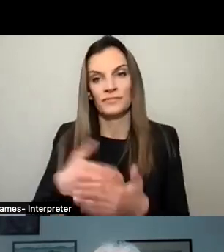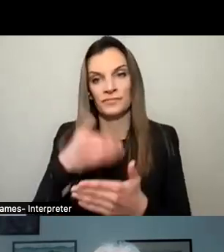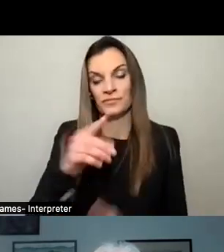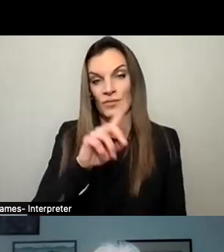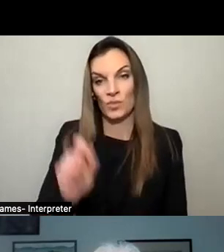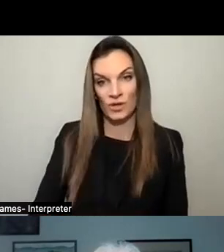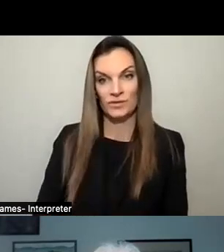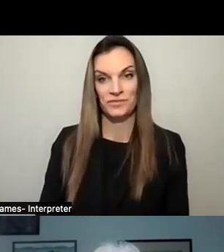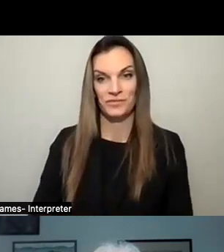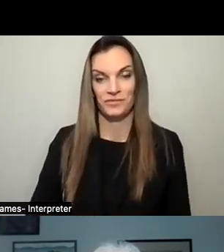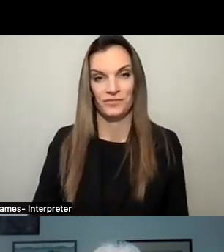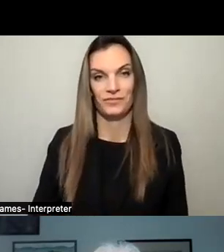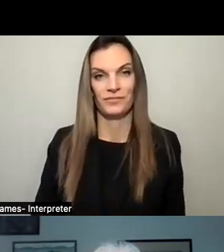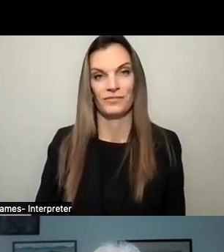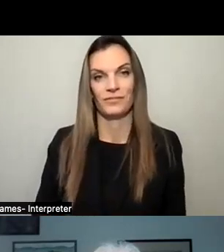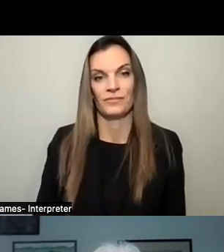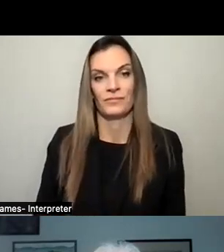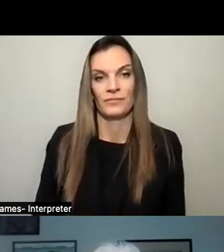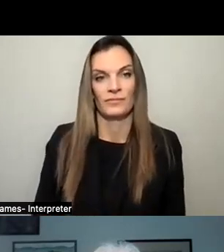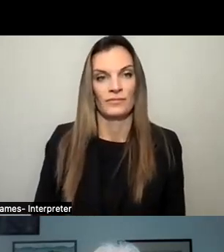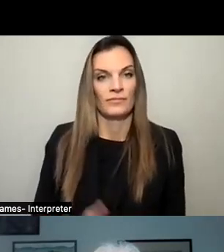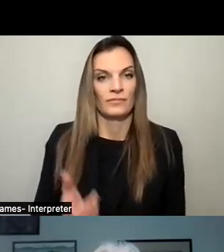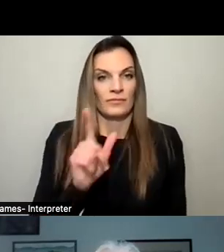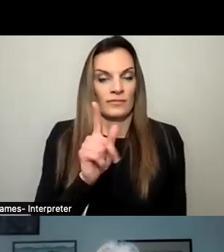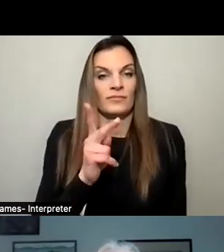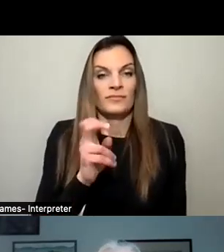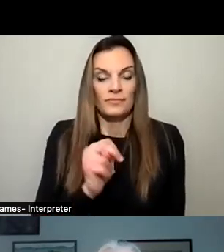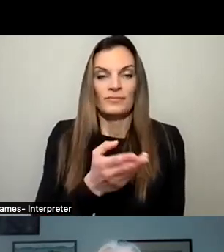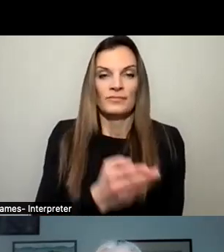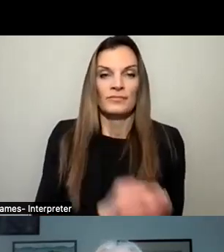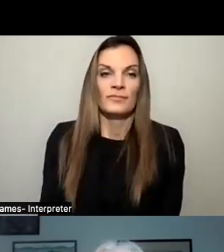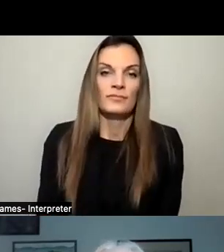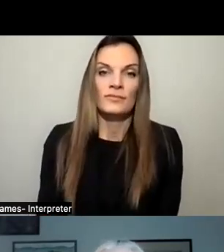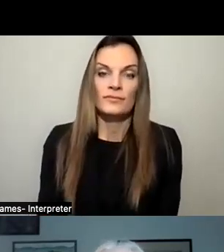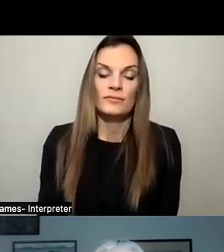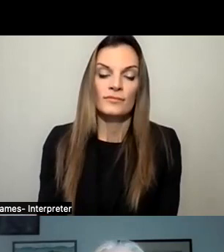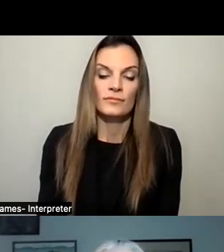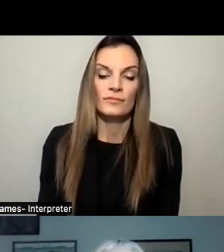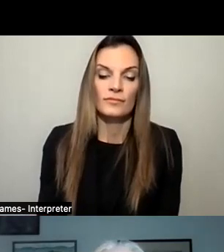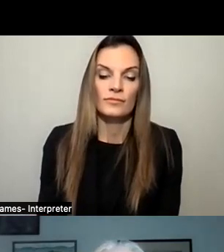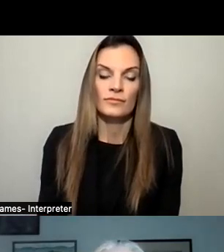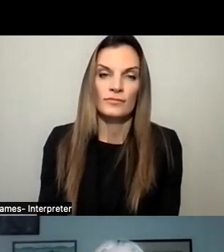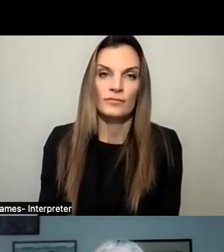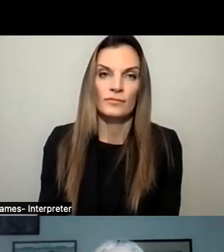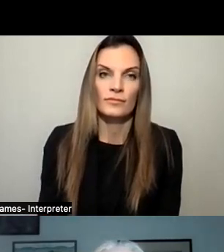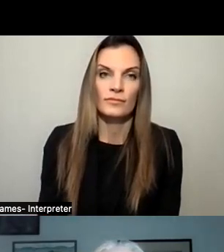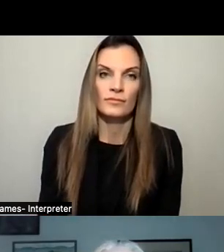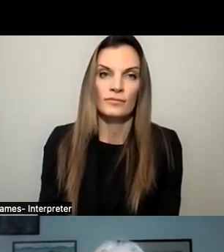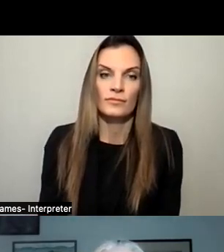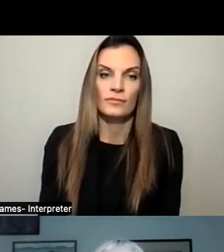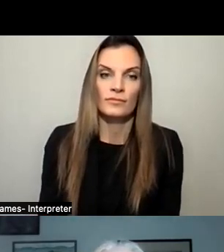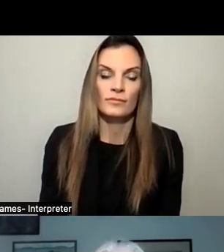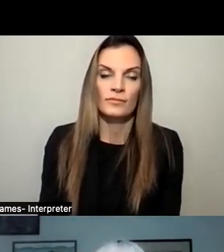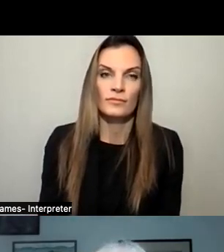question. Ken, first, what is proposed for the East Parcel Project? What is the